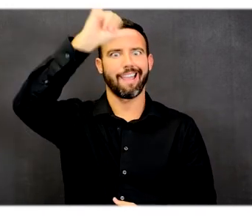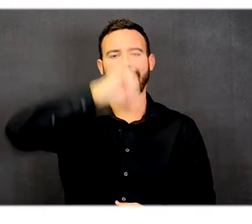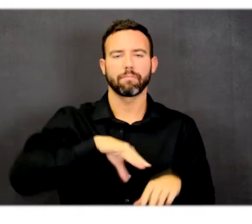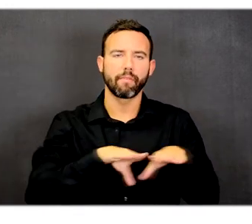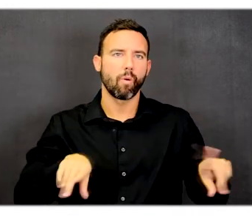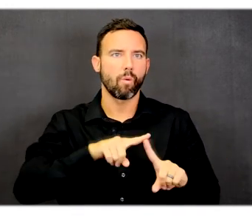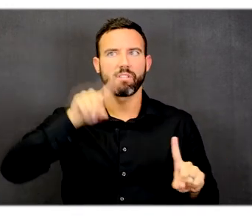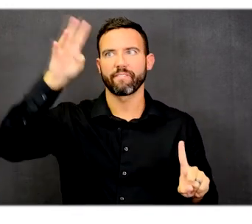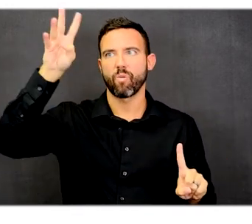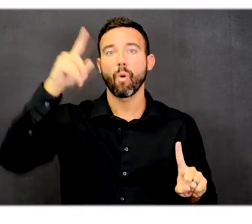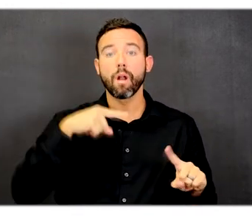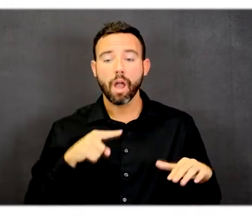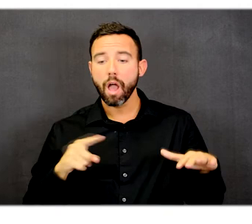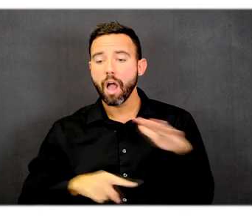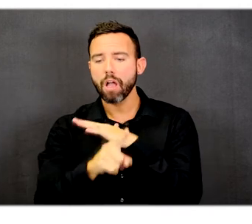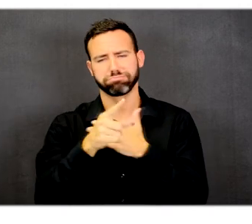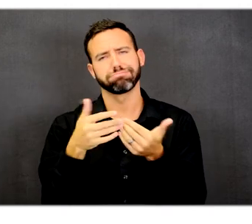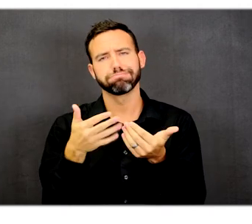navigated easily.